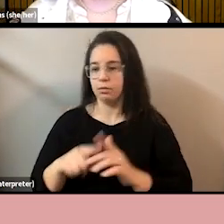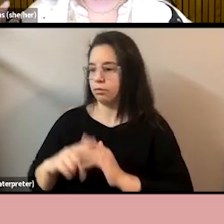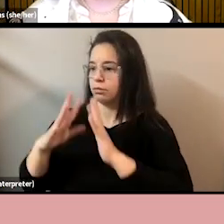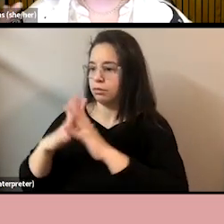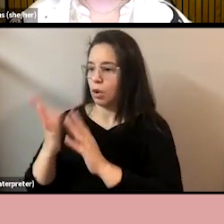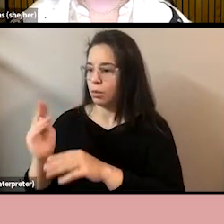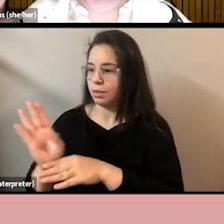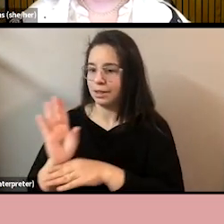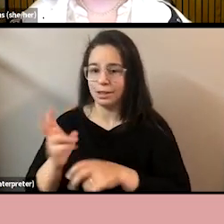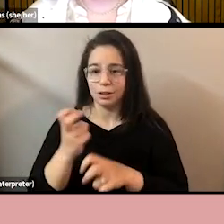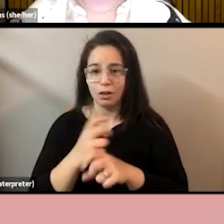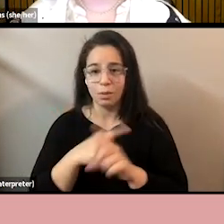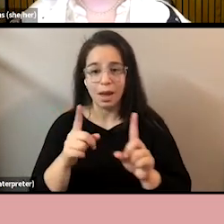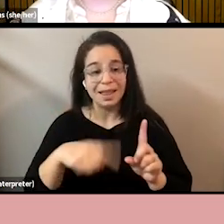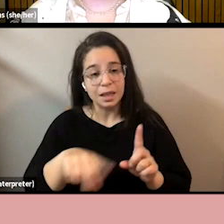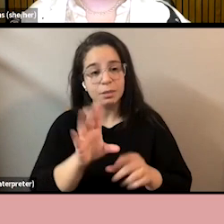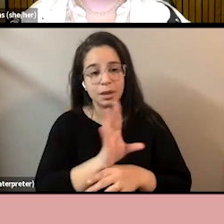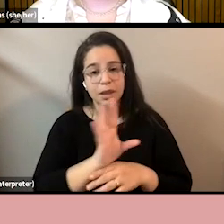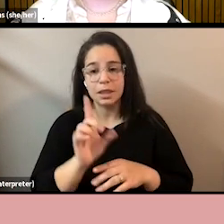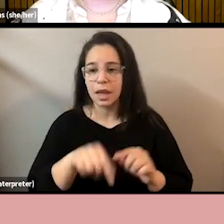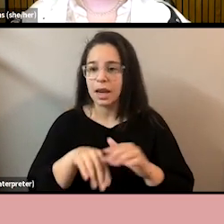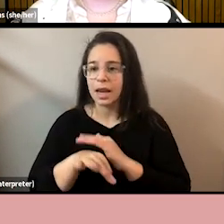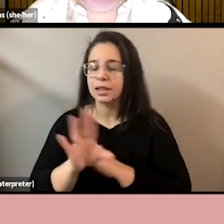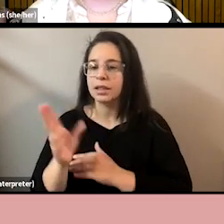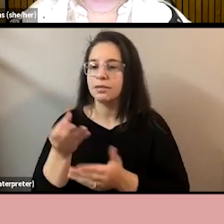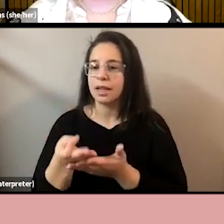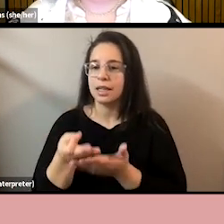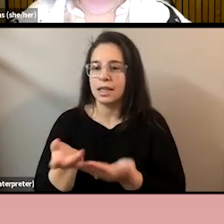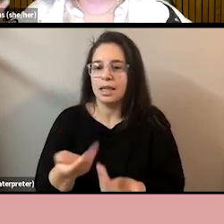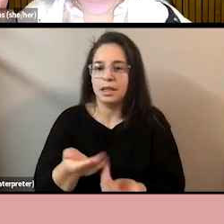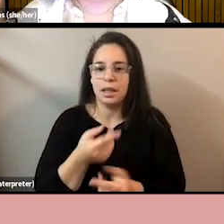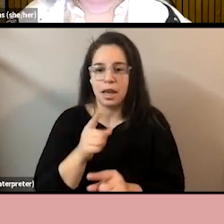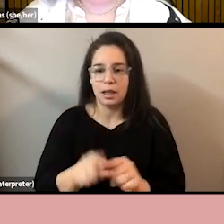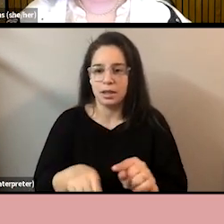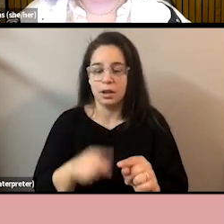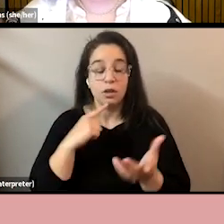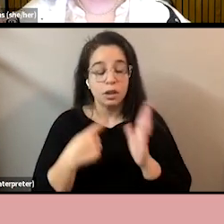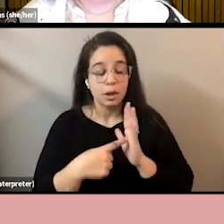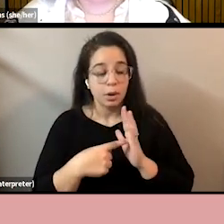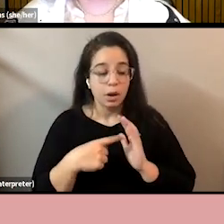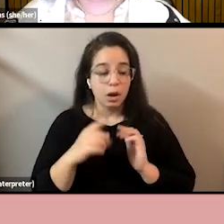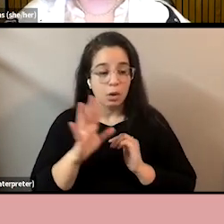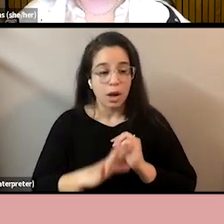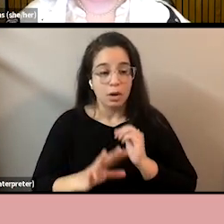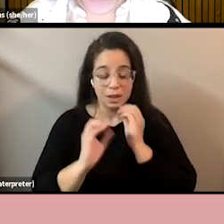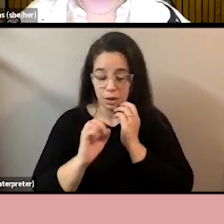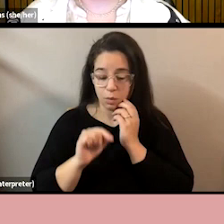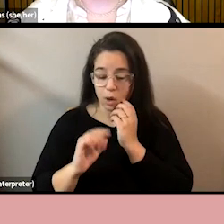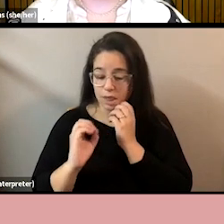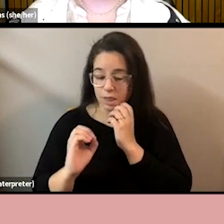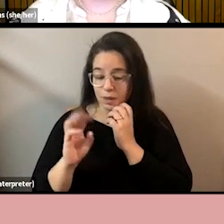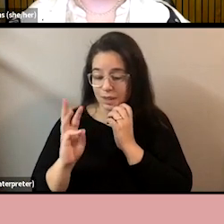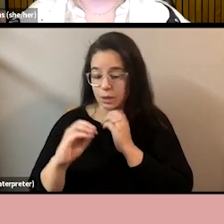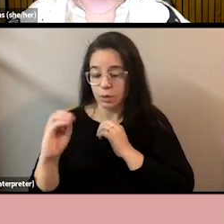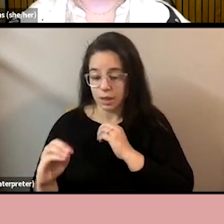that these businesses can't access funding very easily. In fact, only about 0.06% of